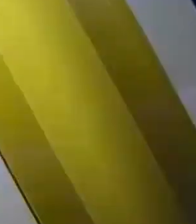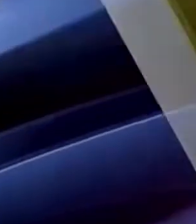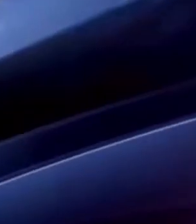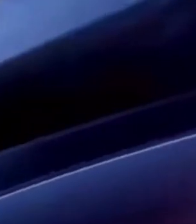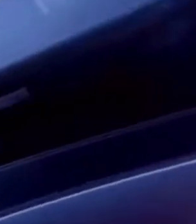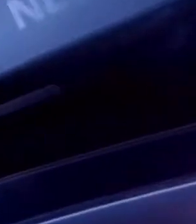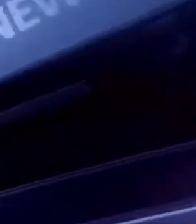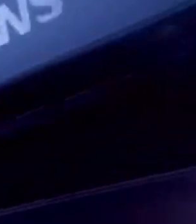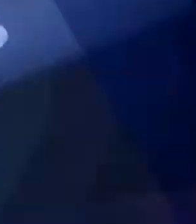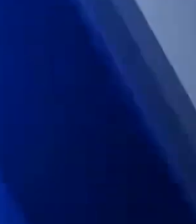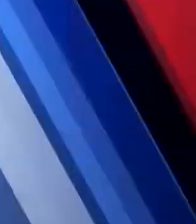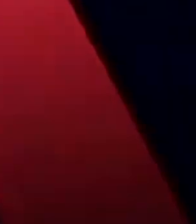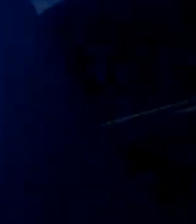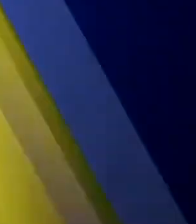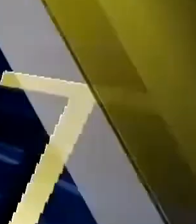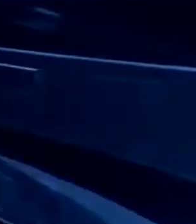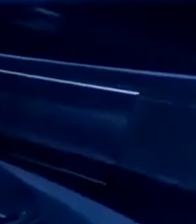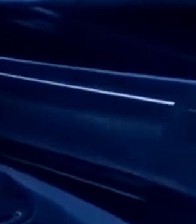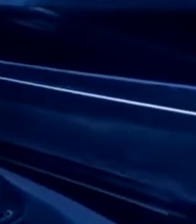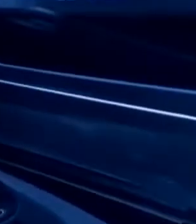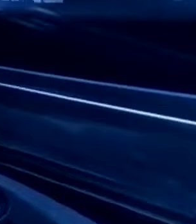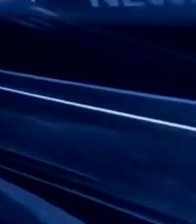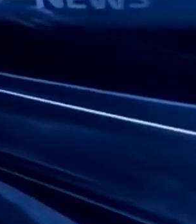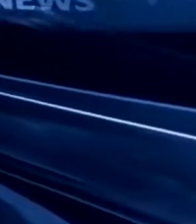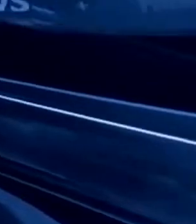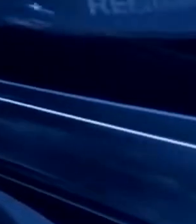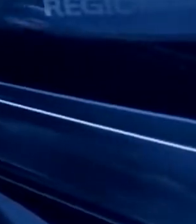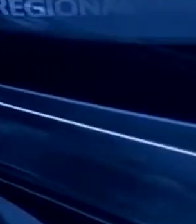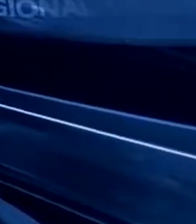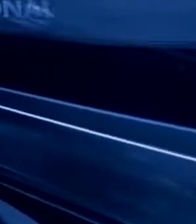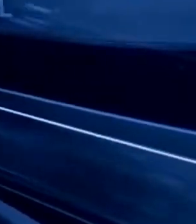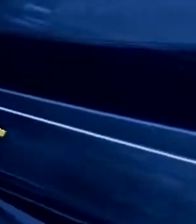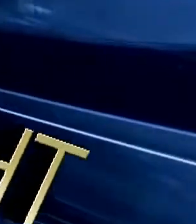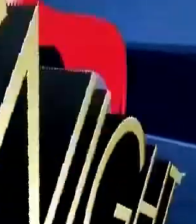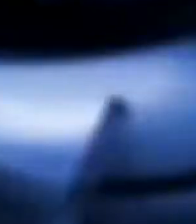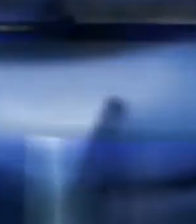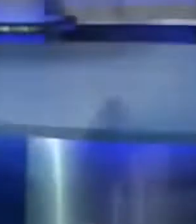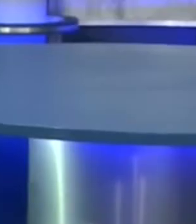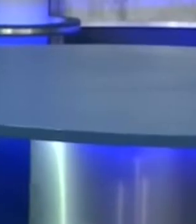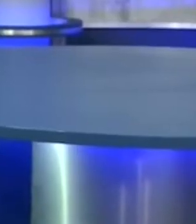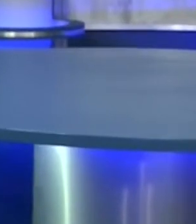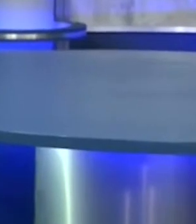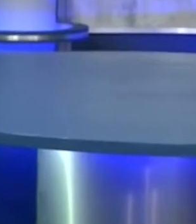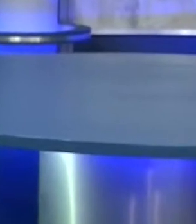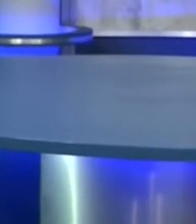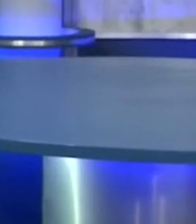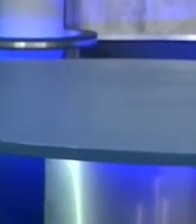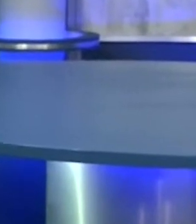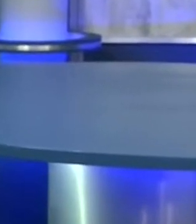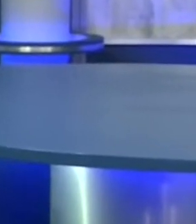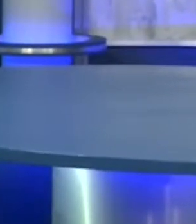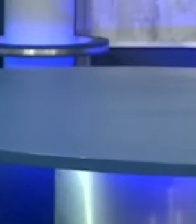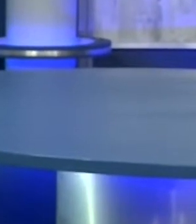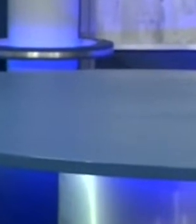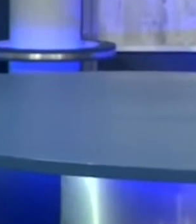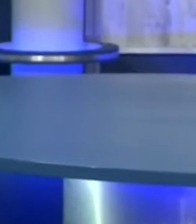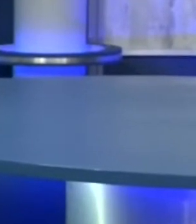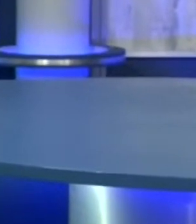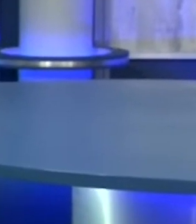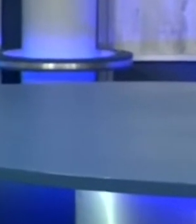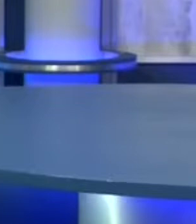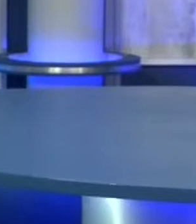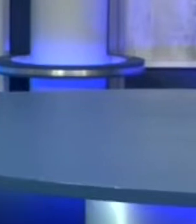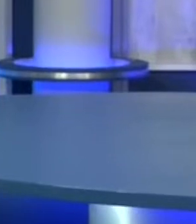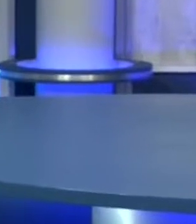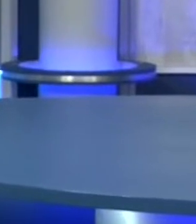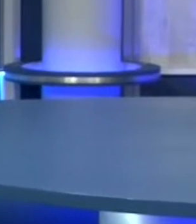and in our top story police and fire